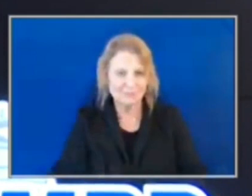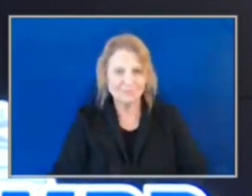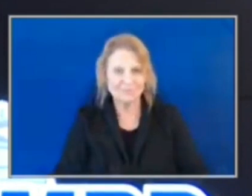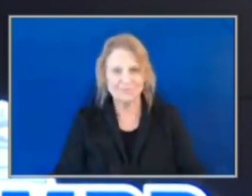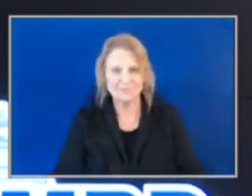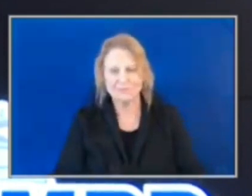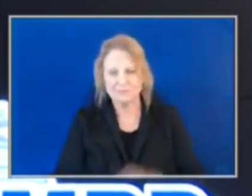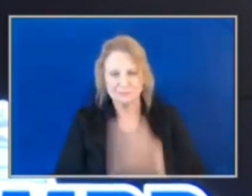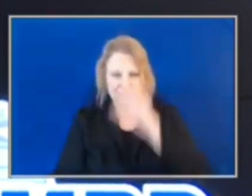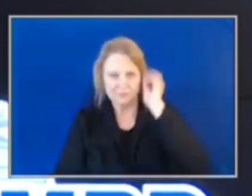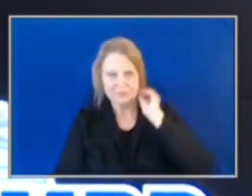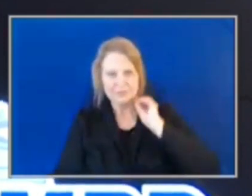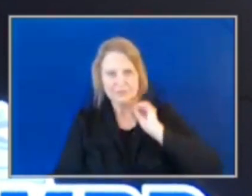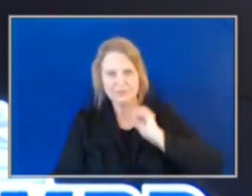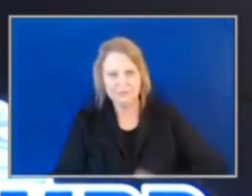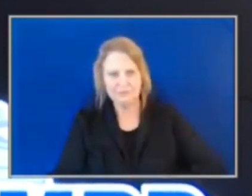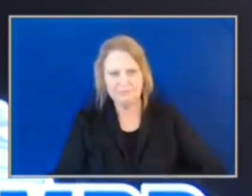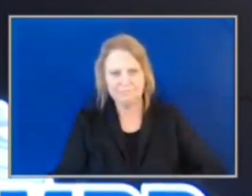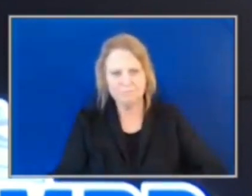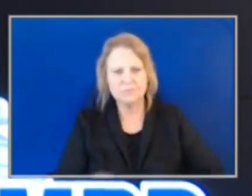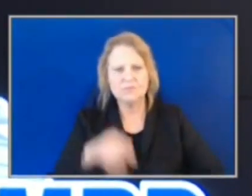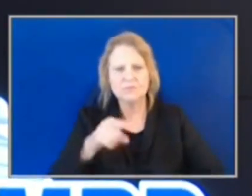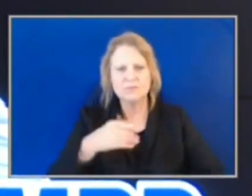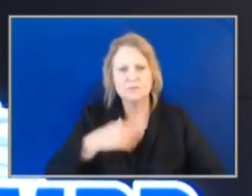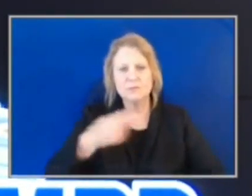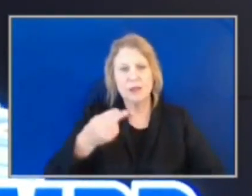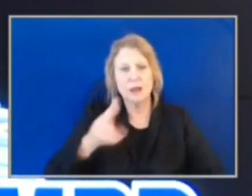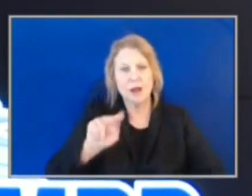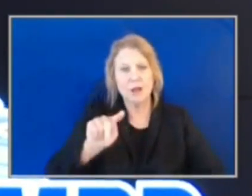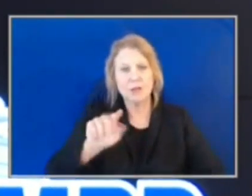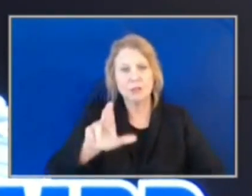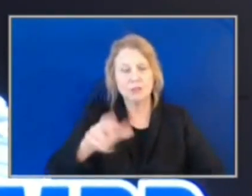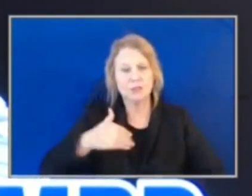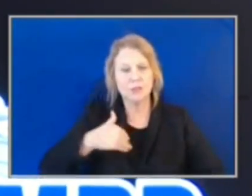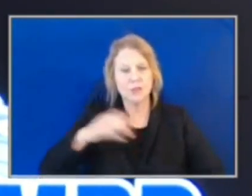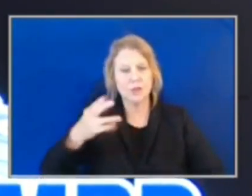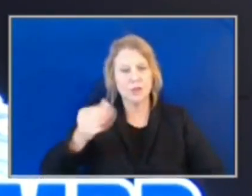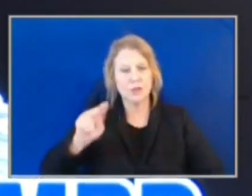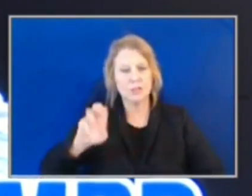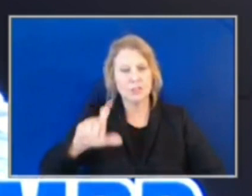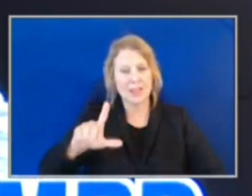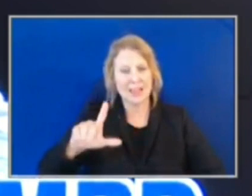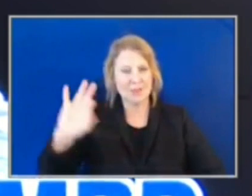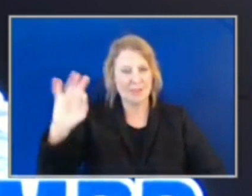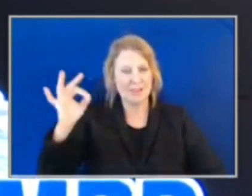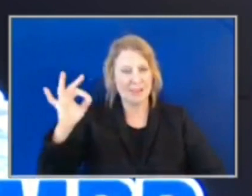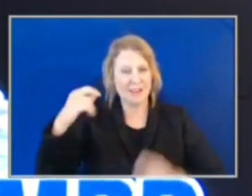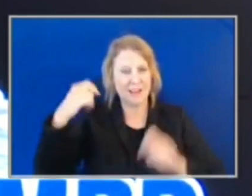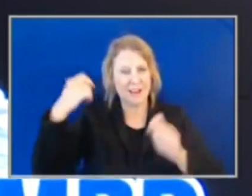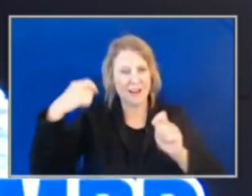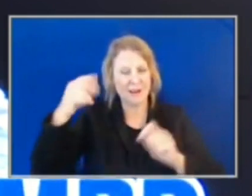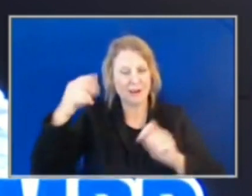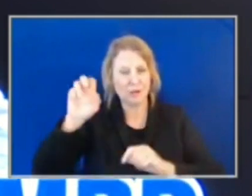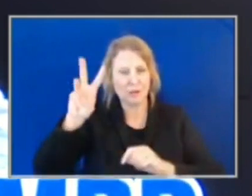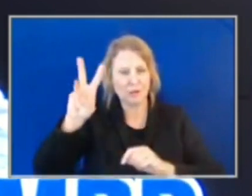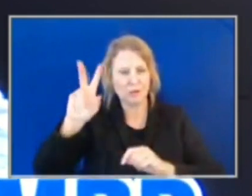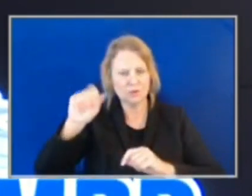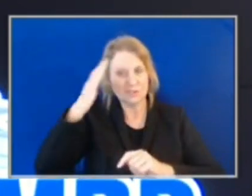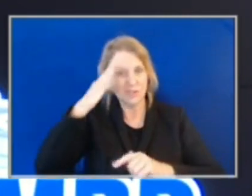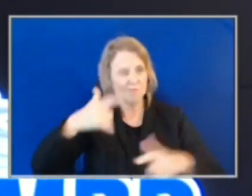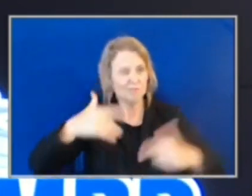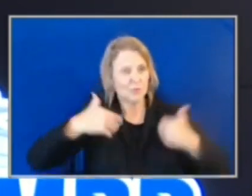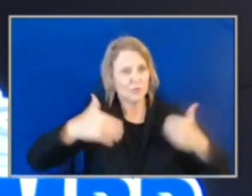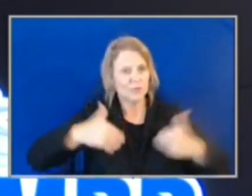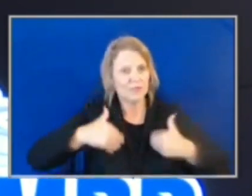I'll take the next one. Sir, go ahead. Hunter with Channel 9. Juvenile crime, whoever can really answer it. I know that with the July